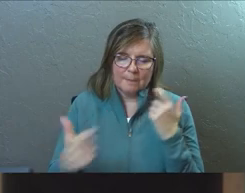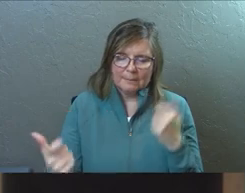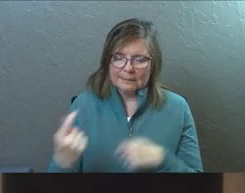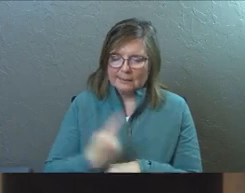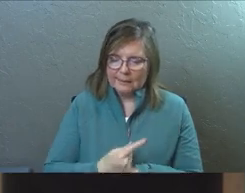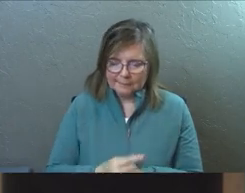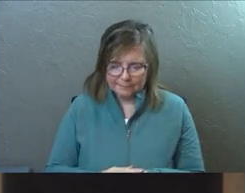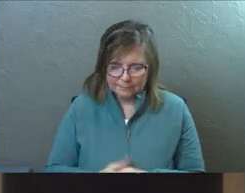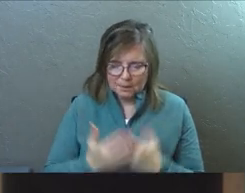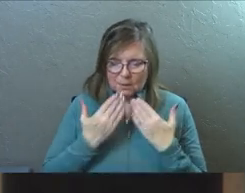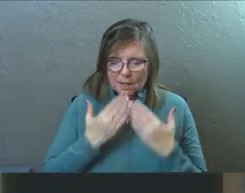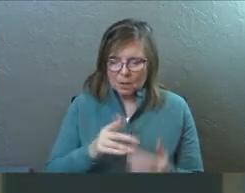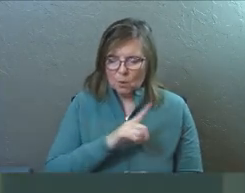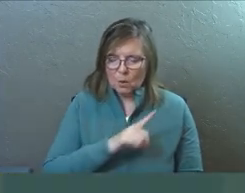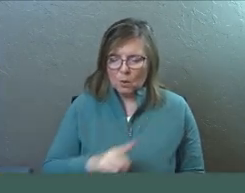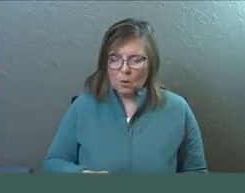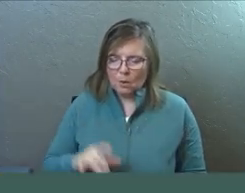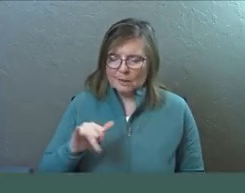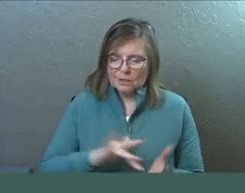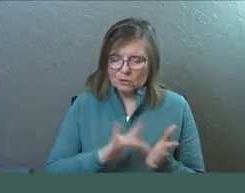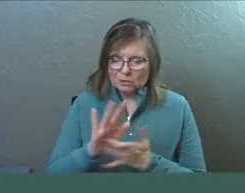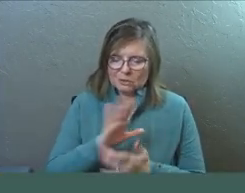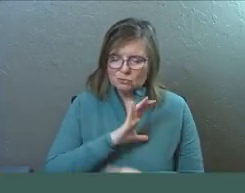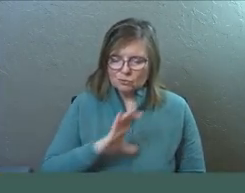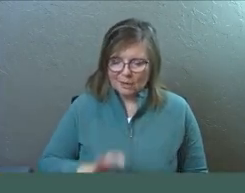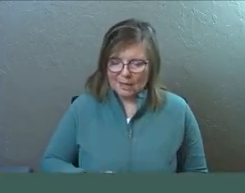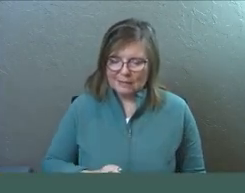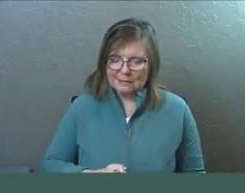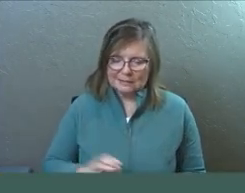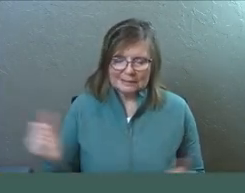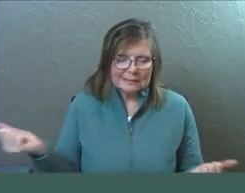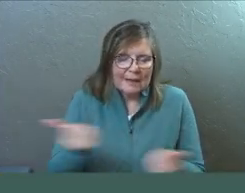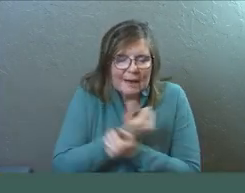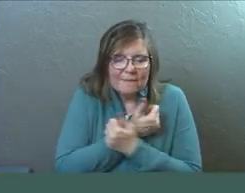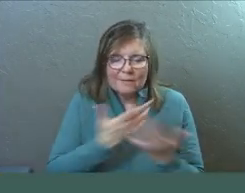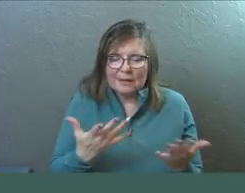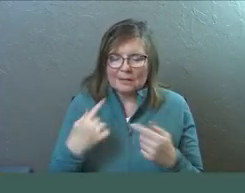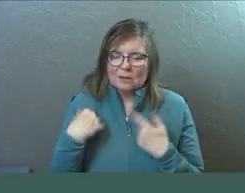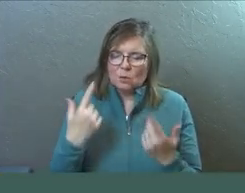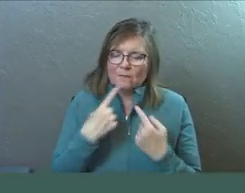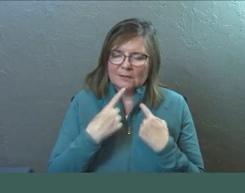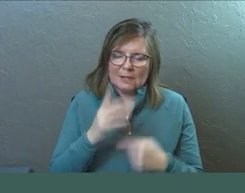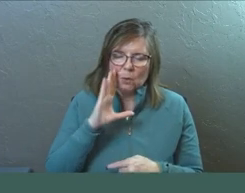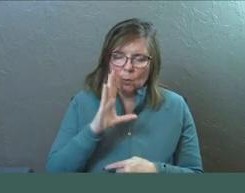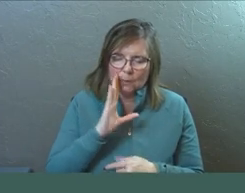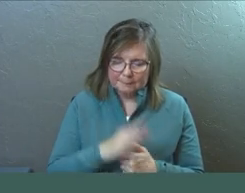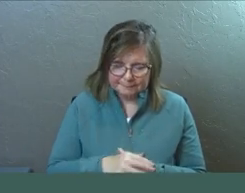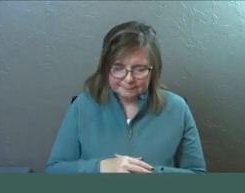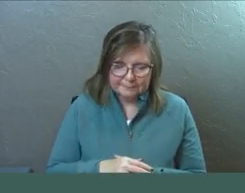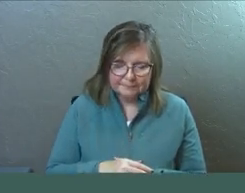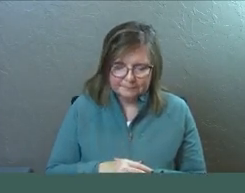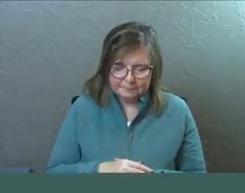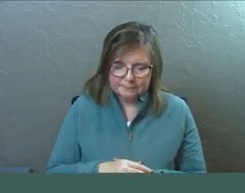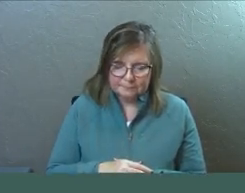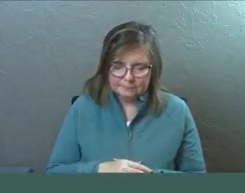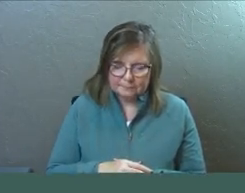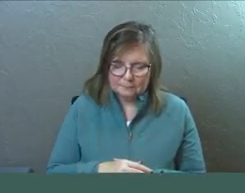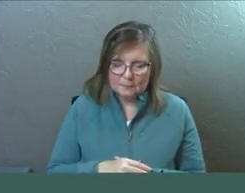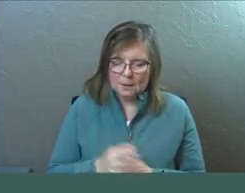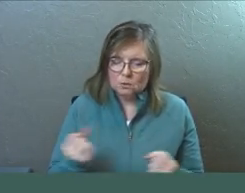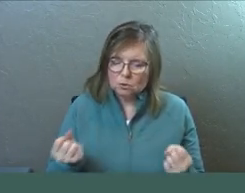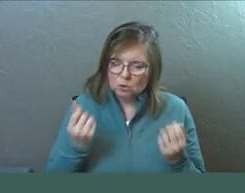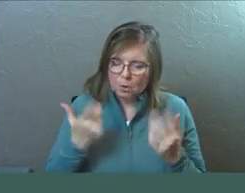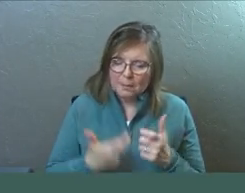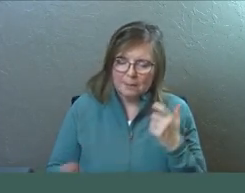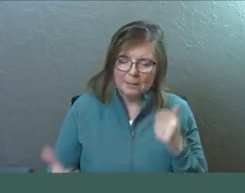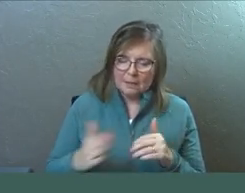big day. We thank you, Lord, that Jesus Christ is everything you ever said you would be. and